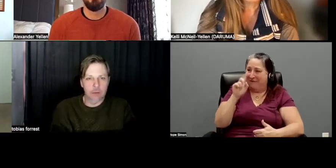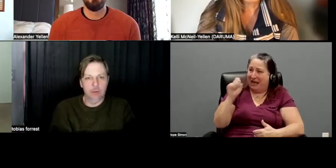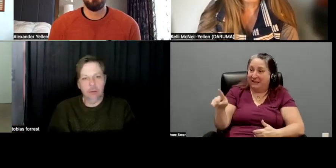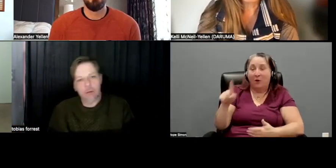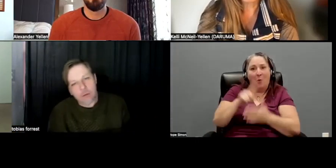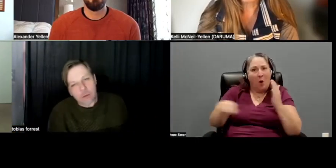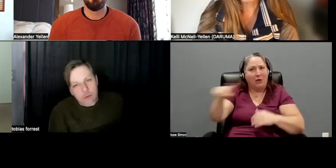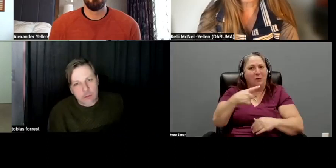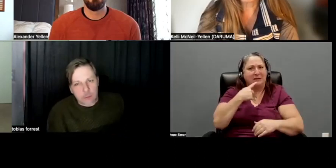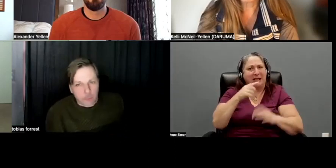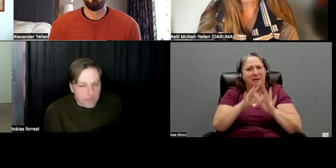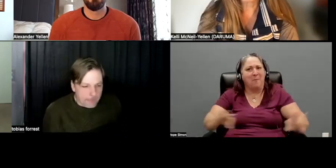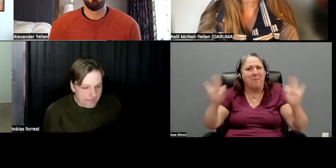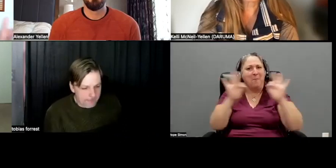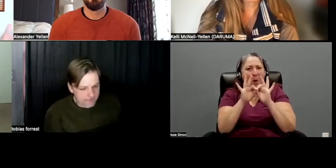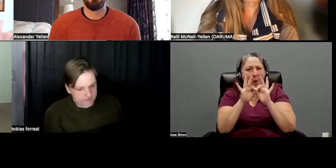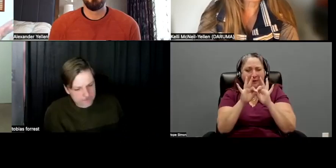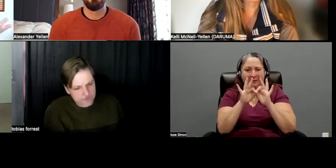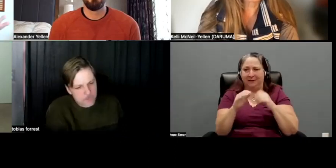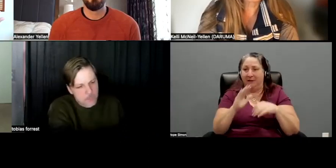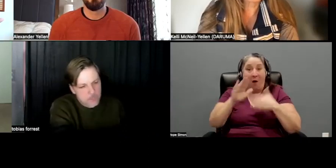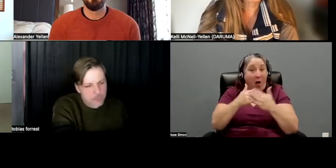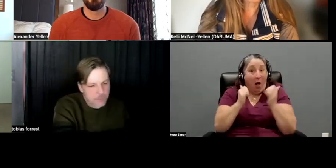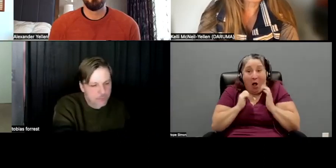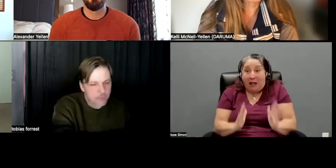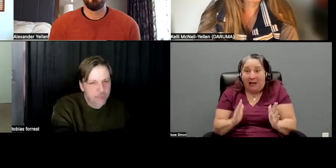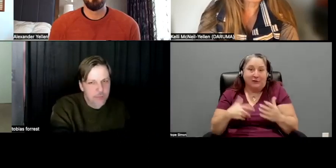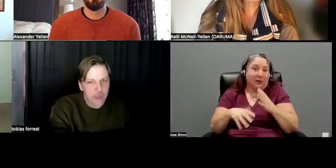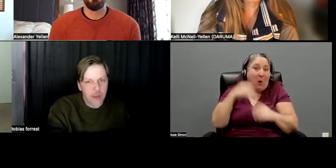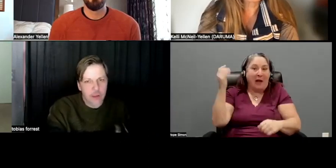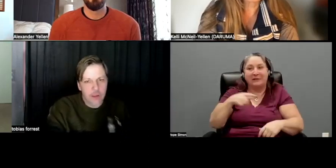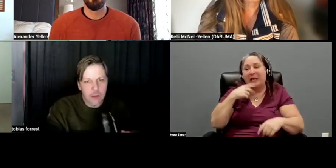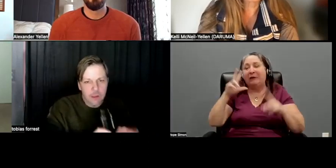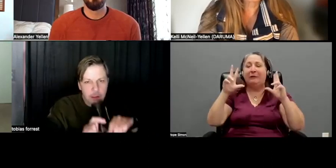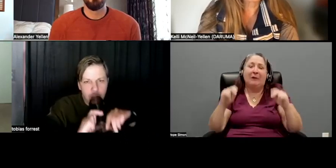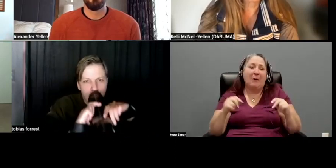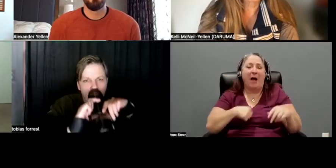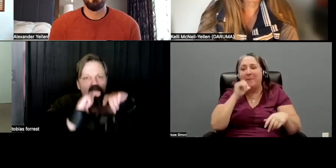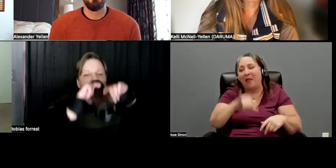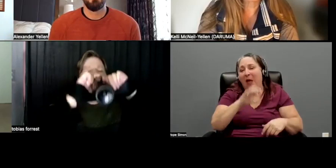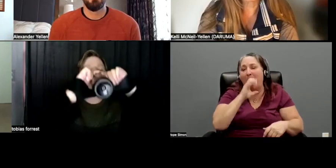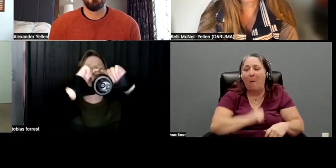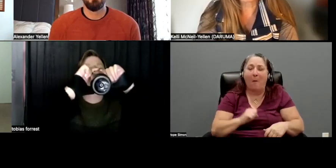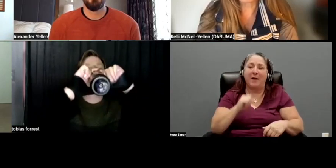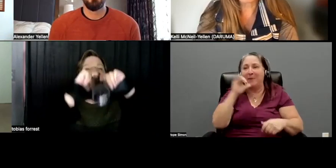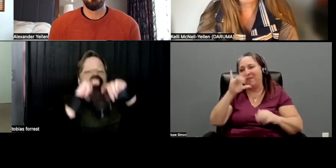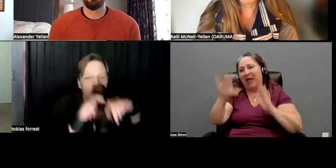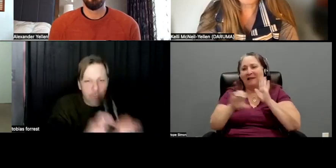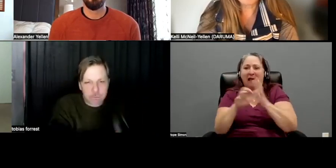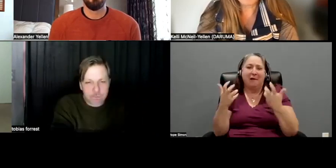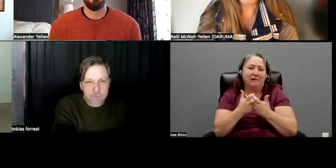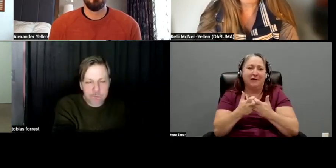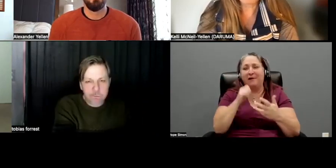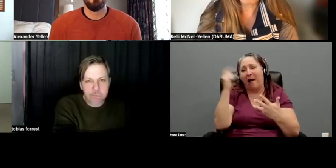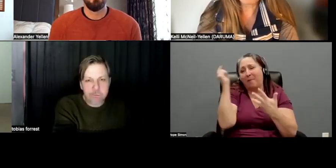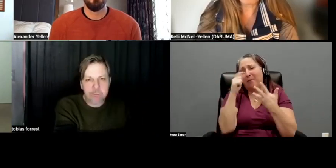important. We, we, we, as all actors go out and we say, Oh no, I'm not that old or I'm not not the character. I'm not this. And we